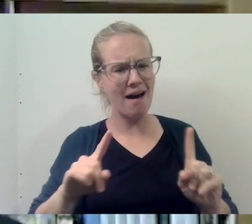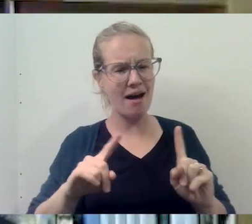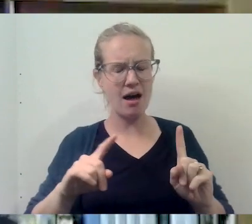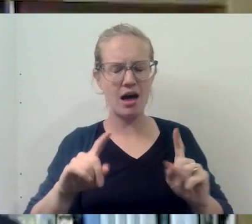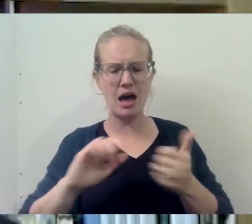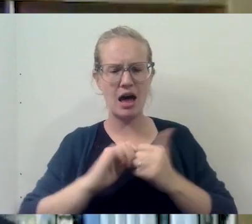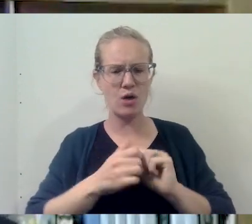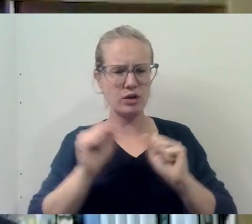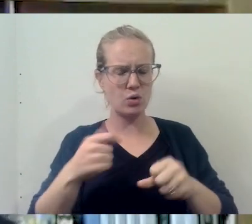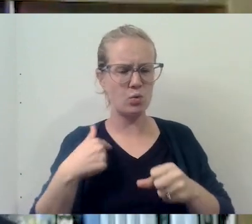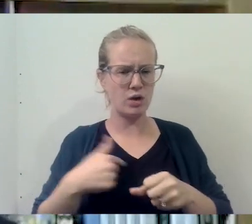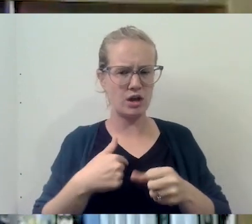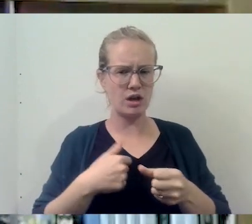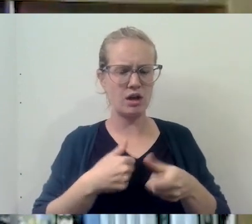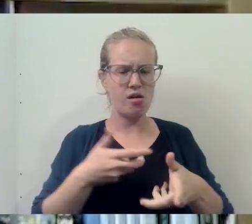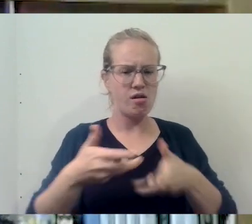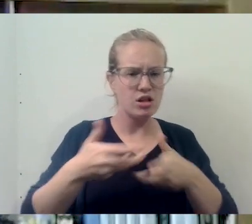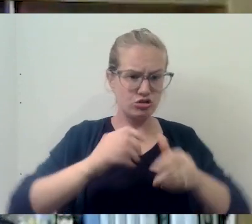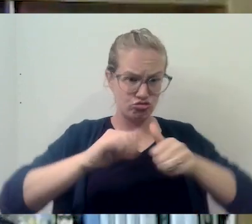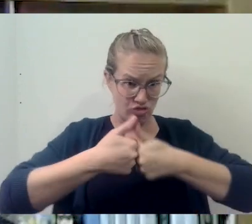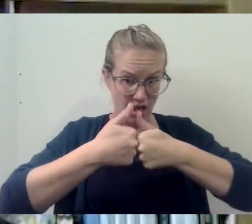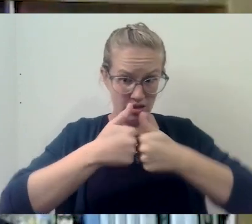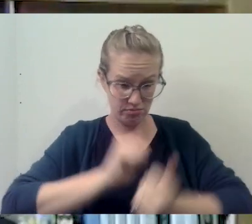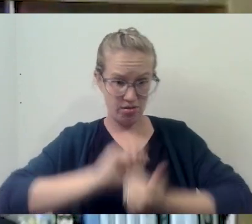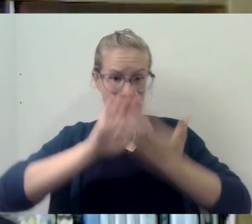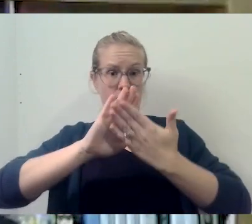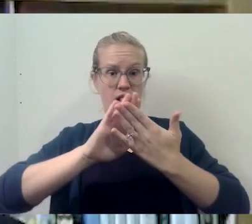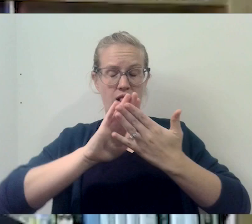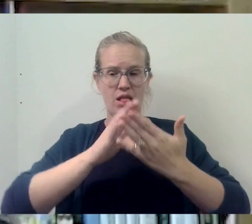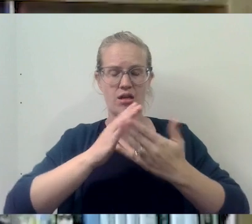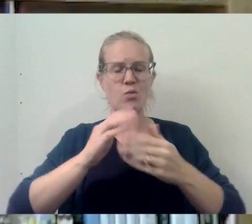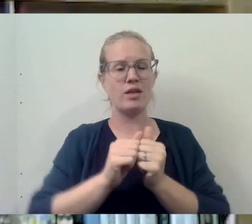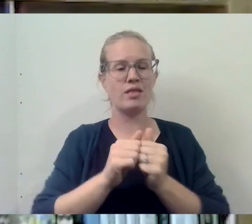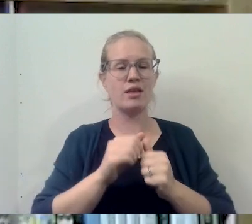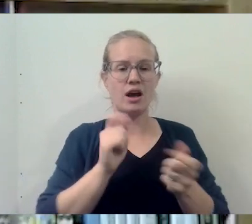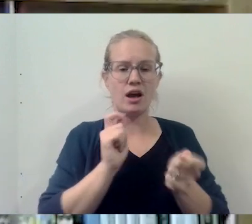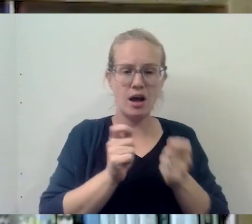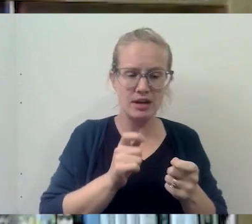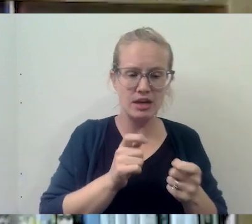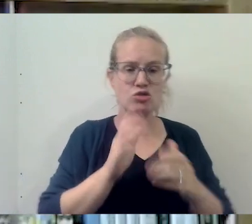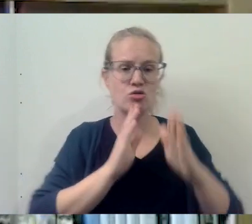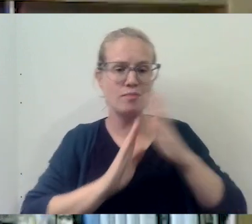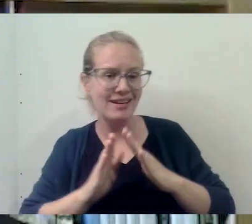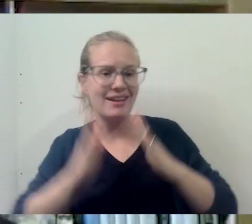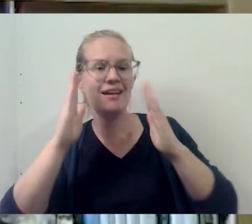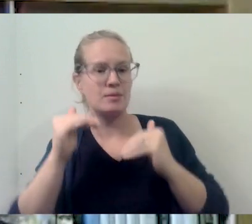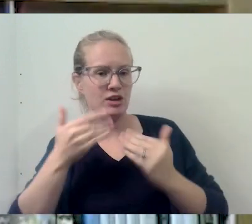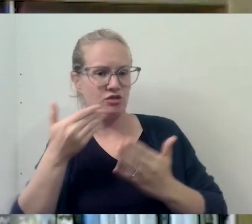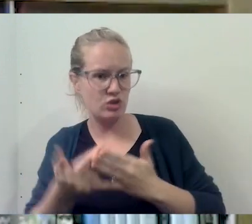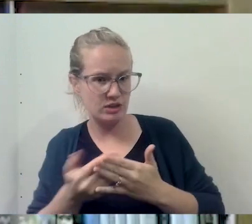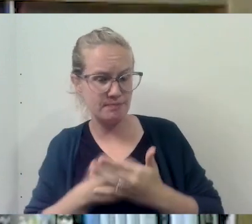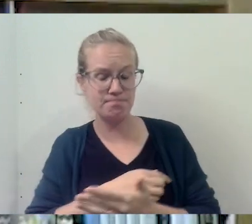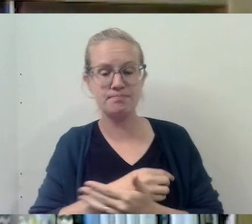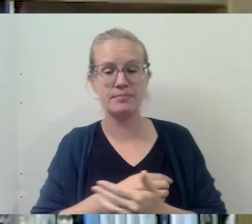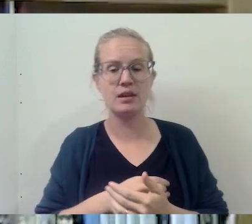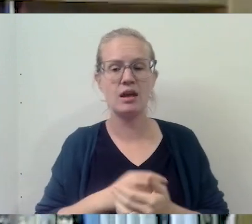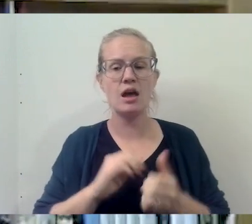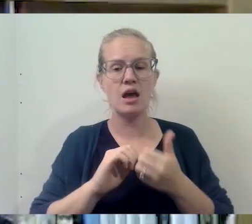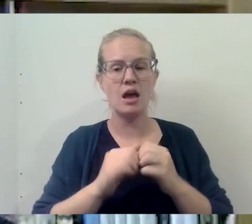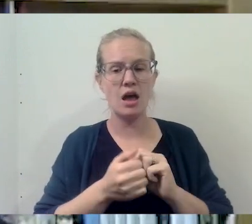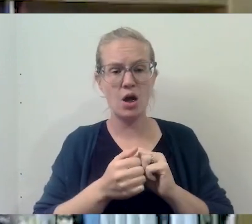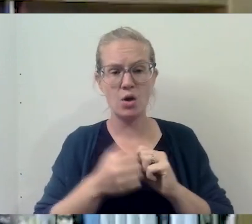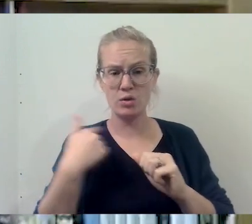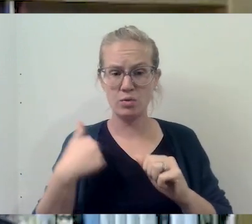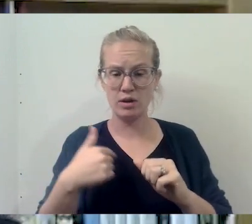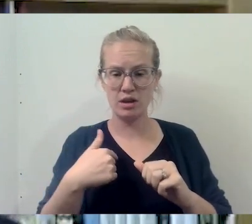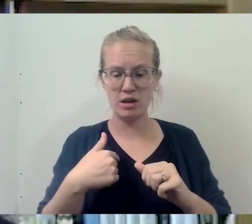we work with these challenges with, again, accommodation, humility, the expectation of goodness? How can we travel a path from